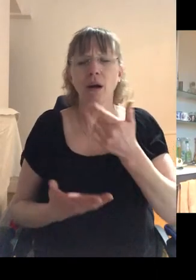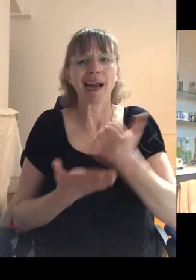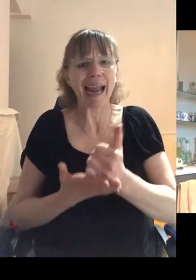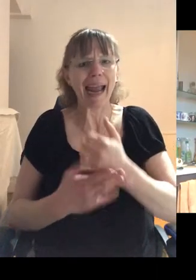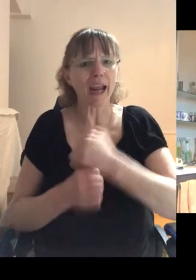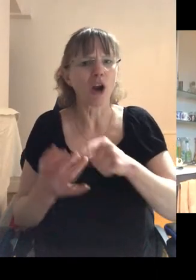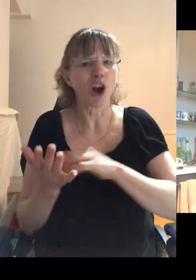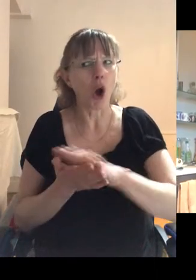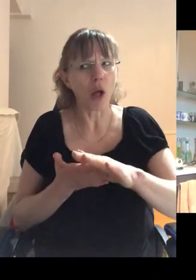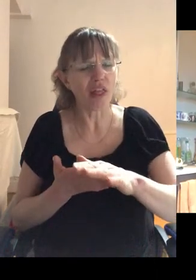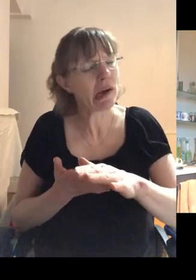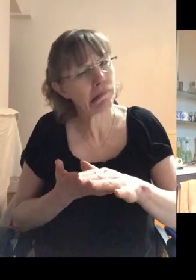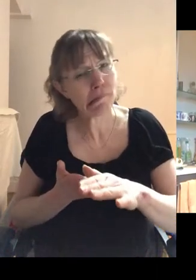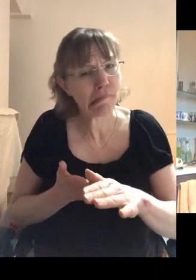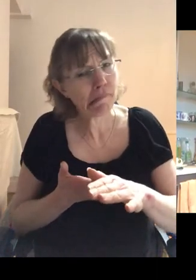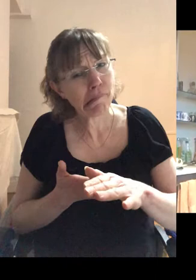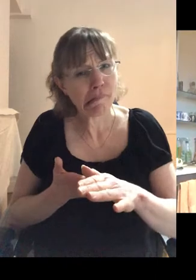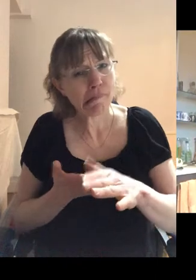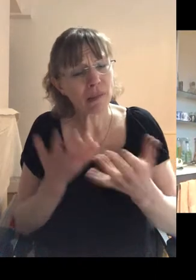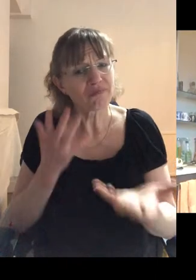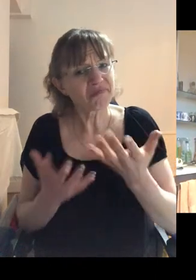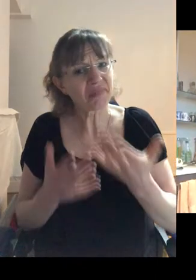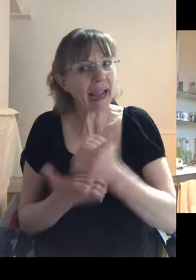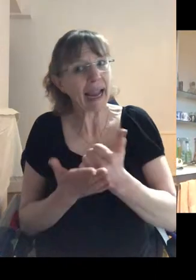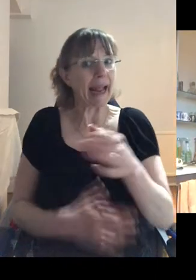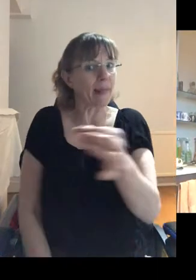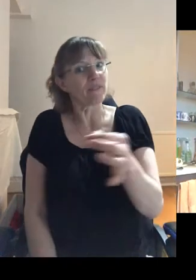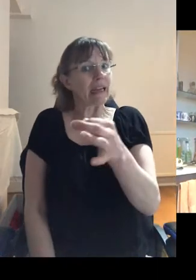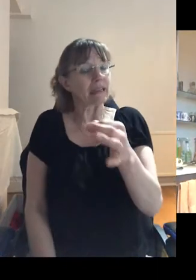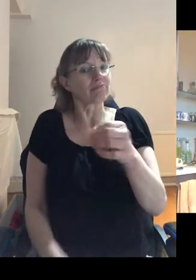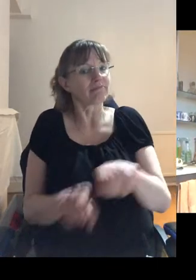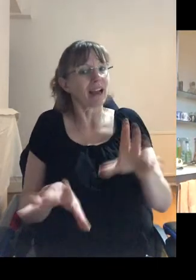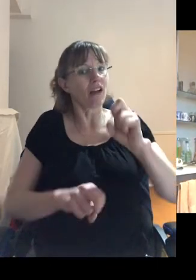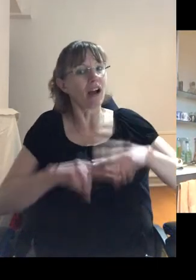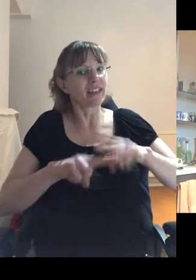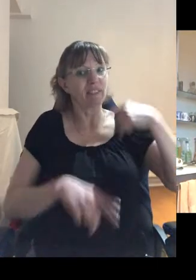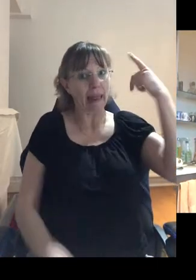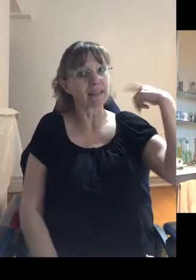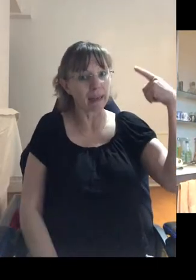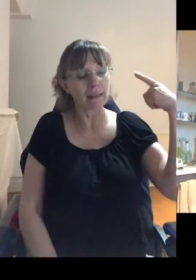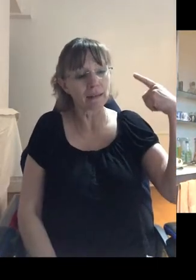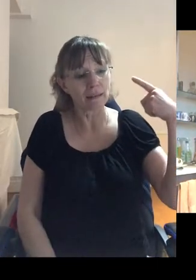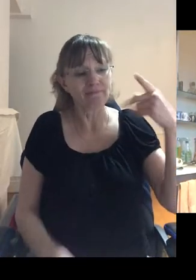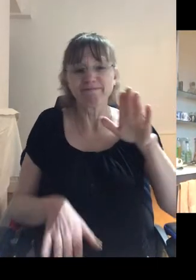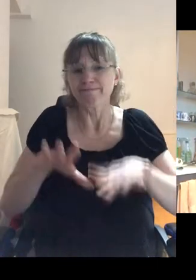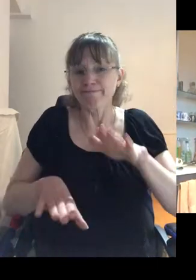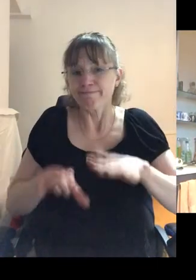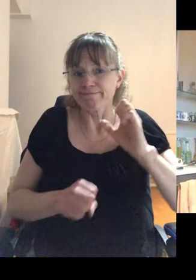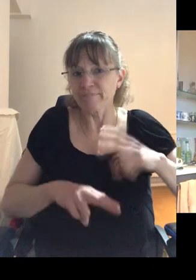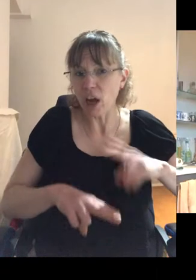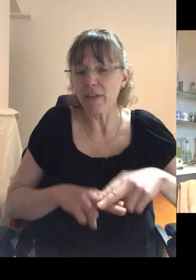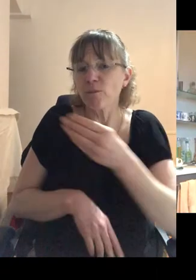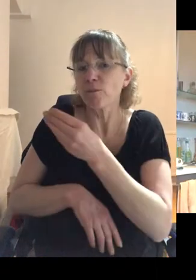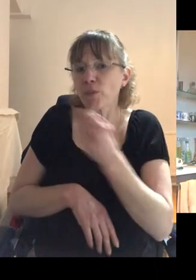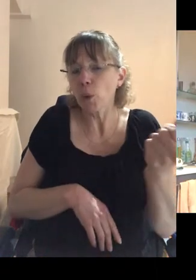most sought after, uh, you know, gay in the village in terms of Cardiff, London life. You know, it was the same in Cardiff. They were, there